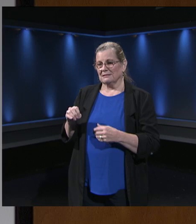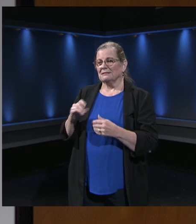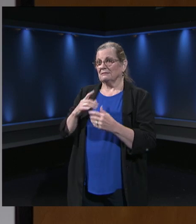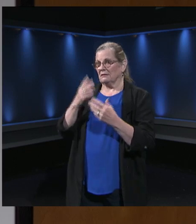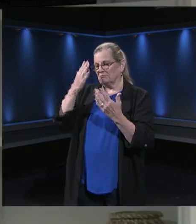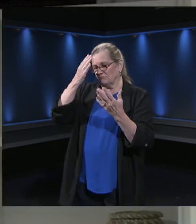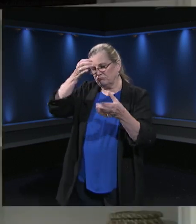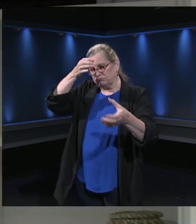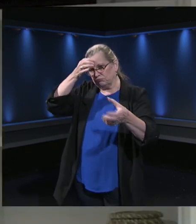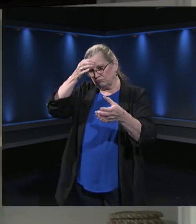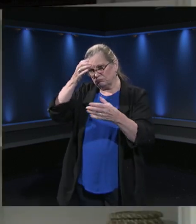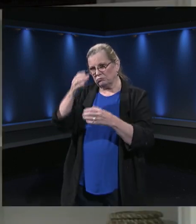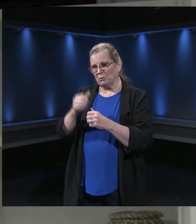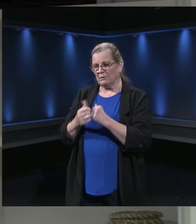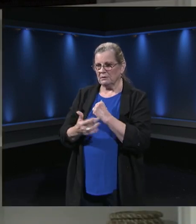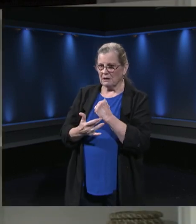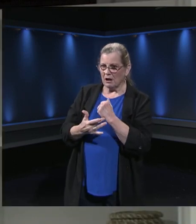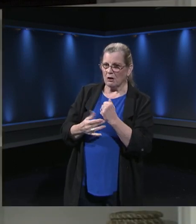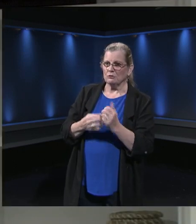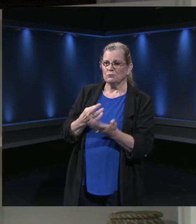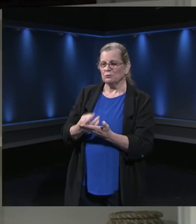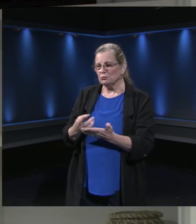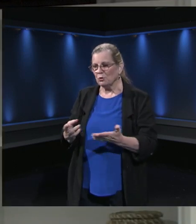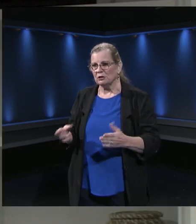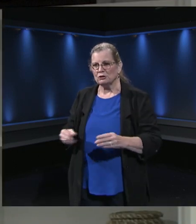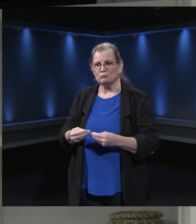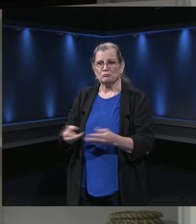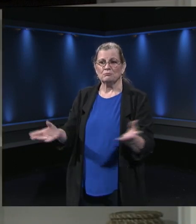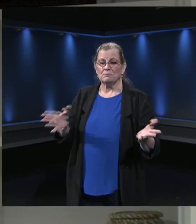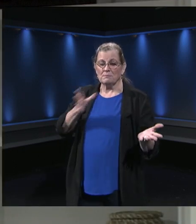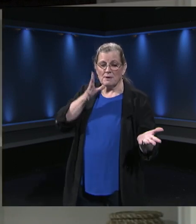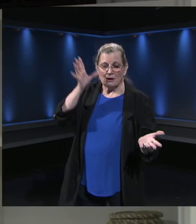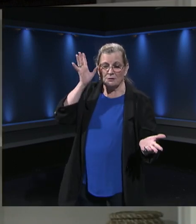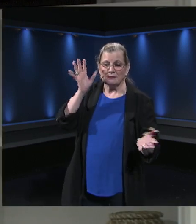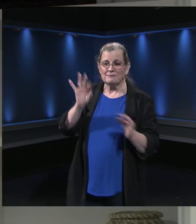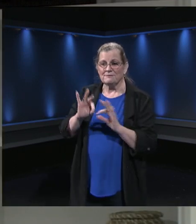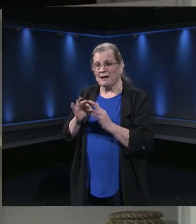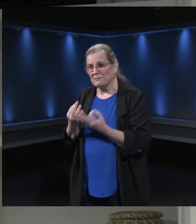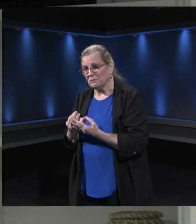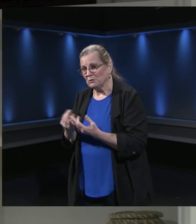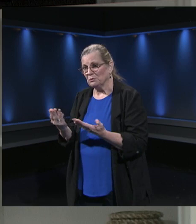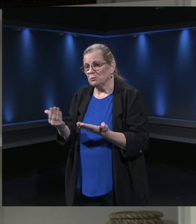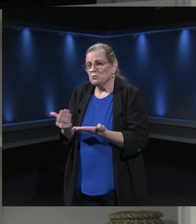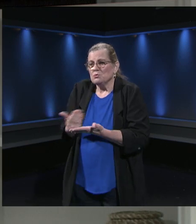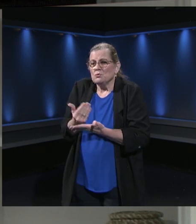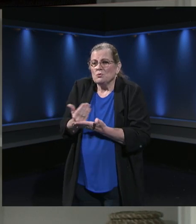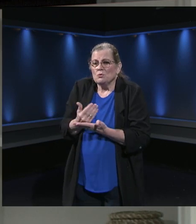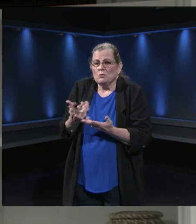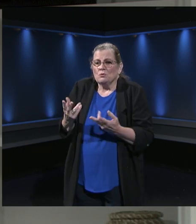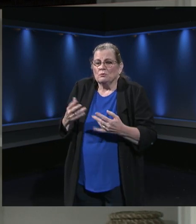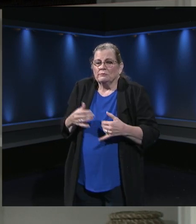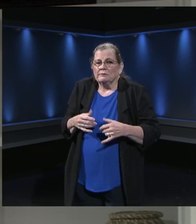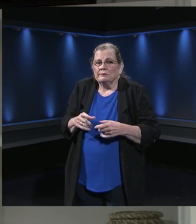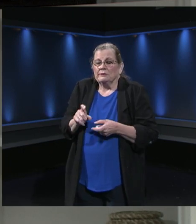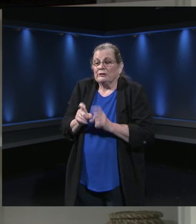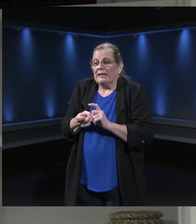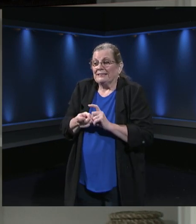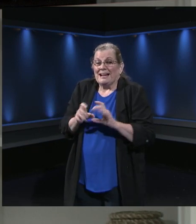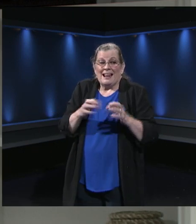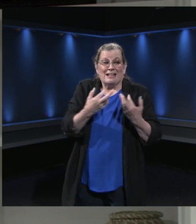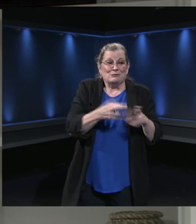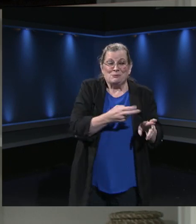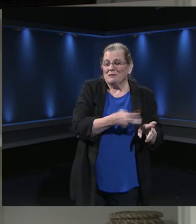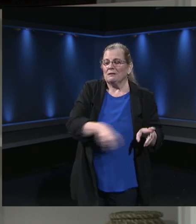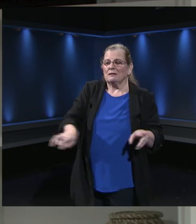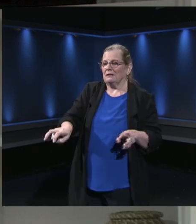families and parents as they navigate this new normal that we're all experiencing here in Fairfax County. So we're going to hear from